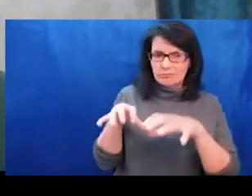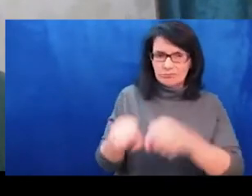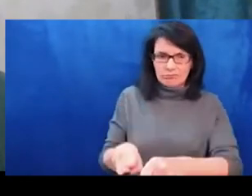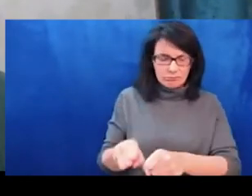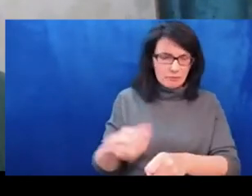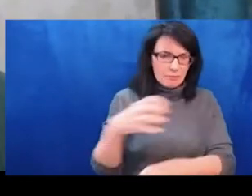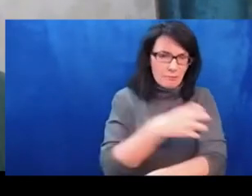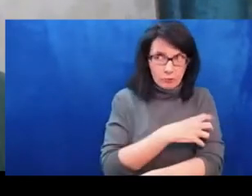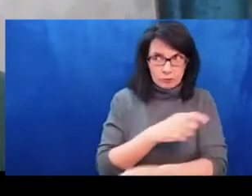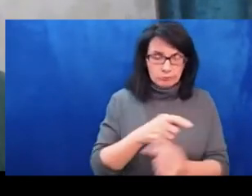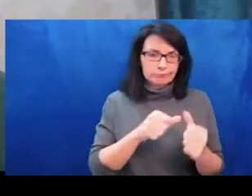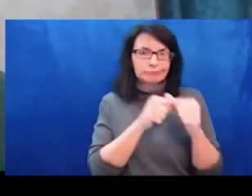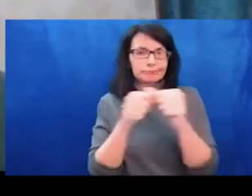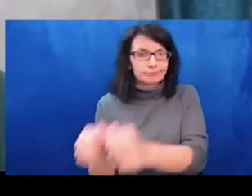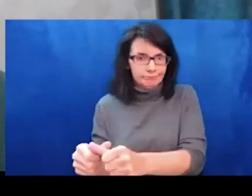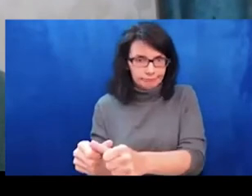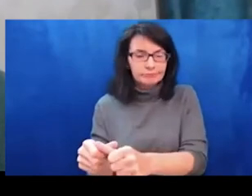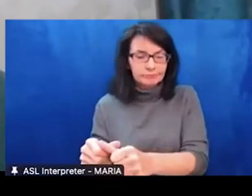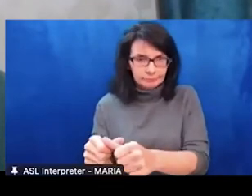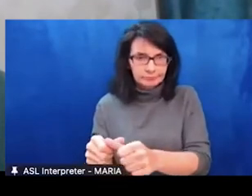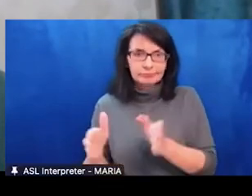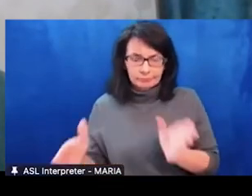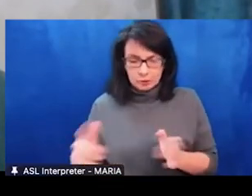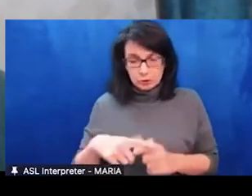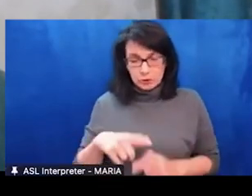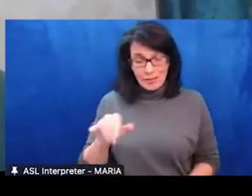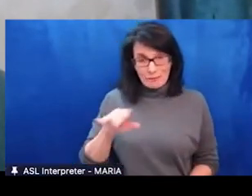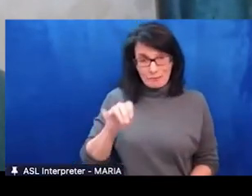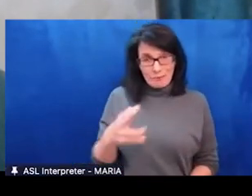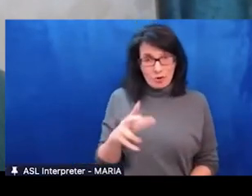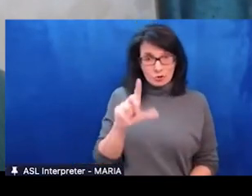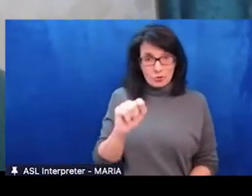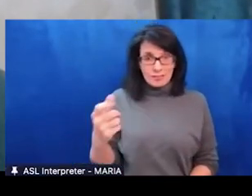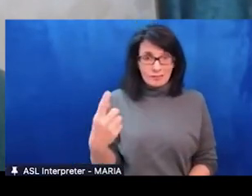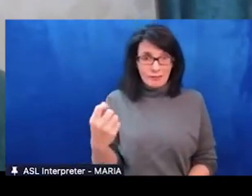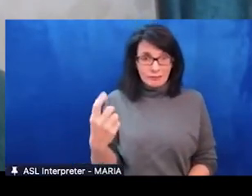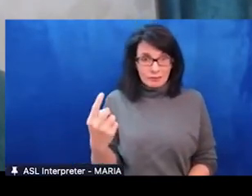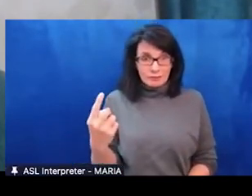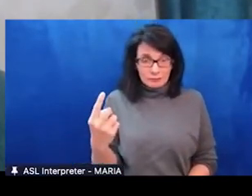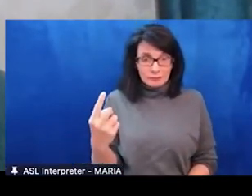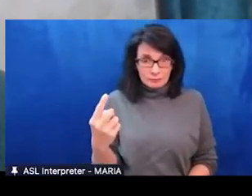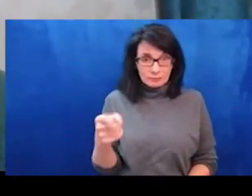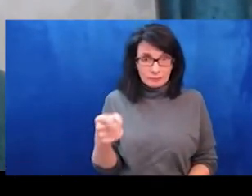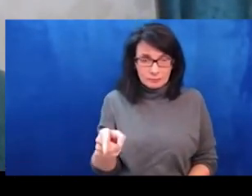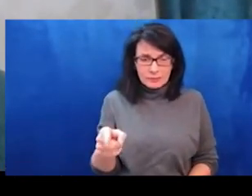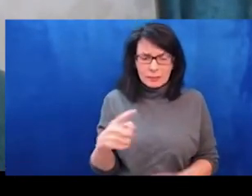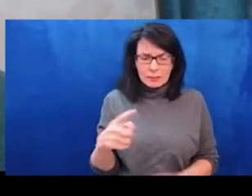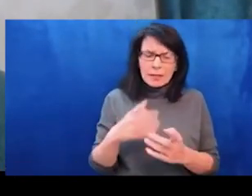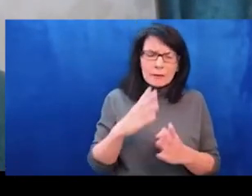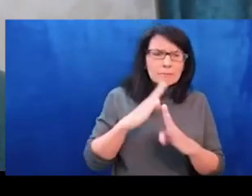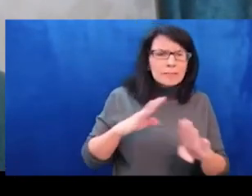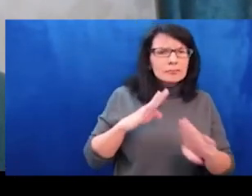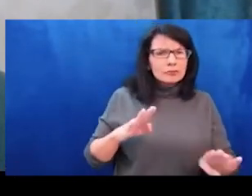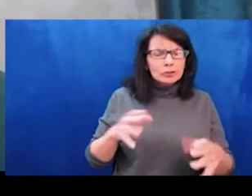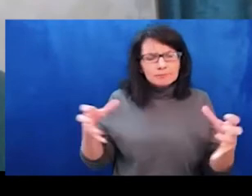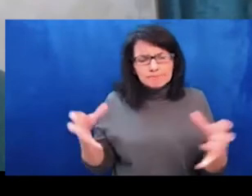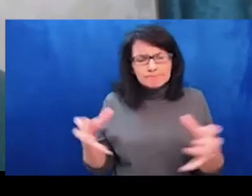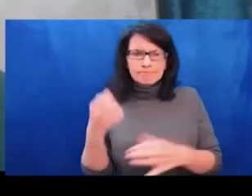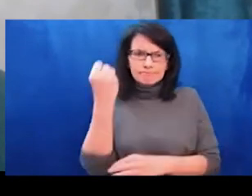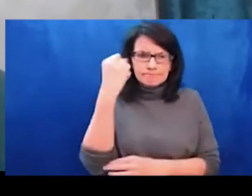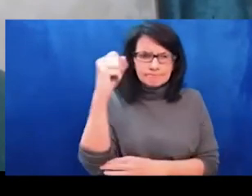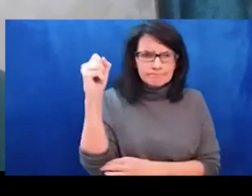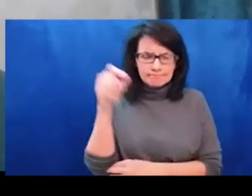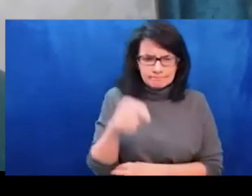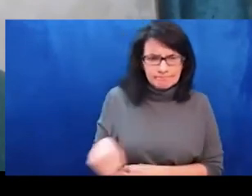in the near future. Allow me just to start my presentation by